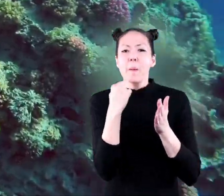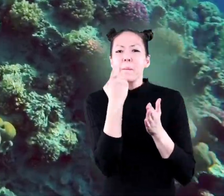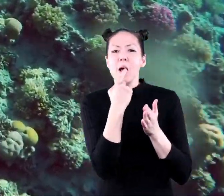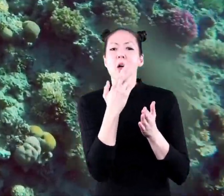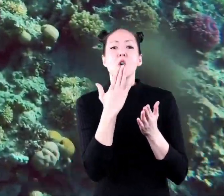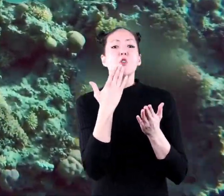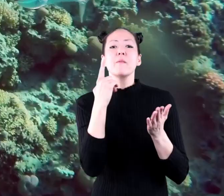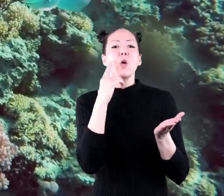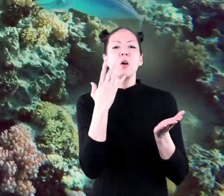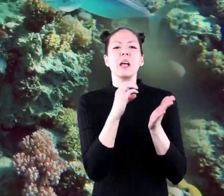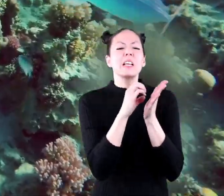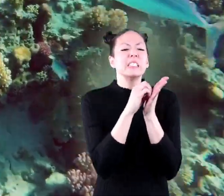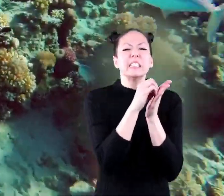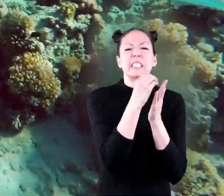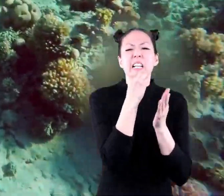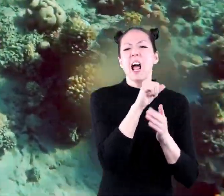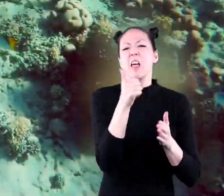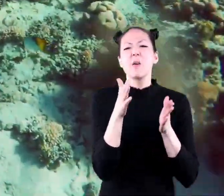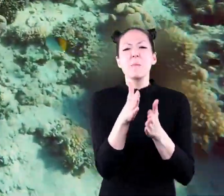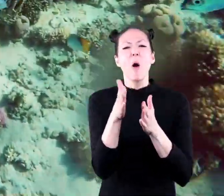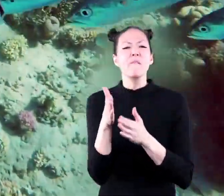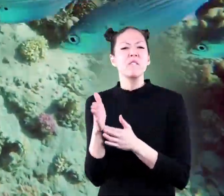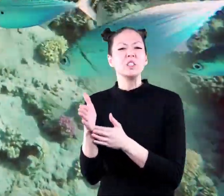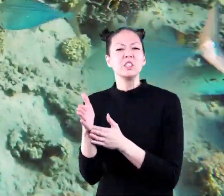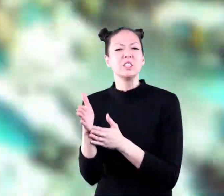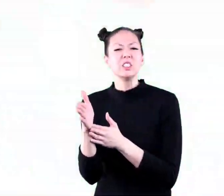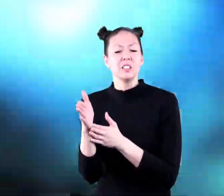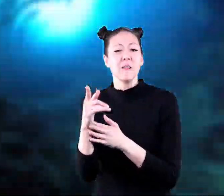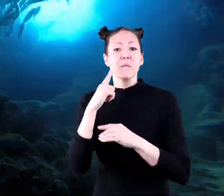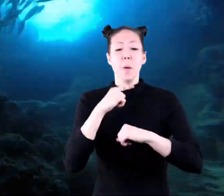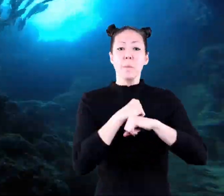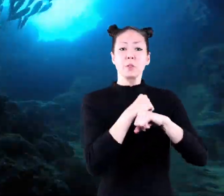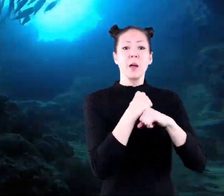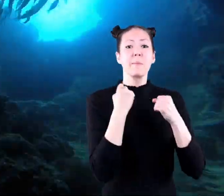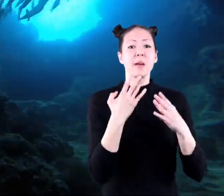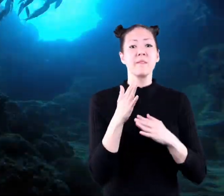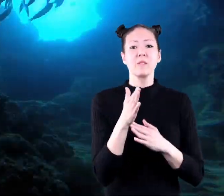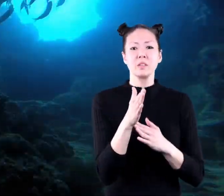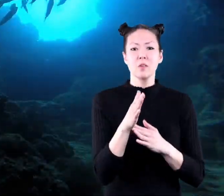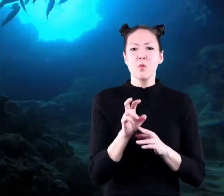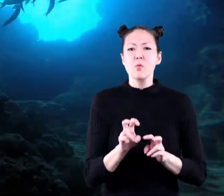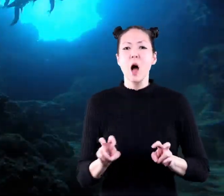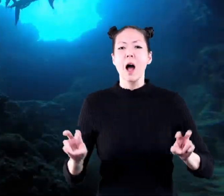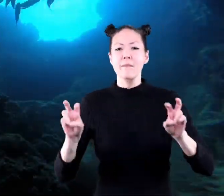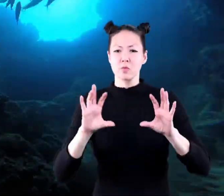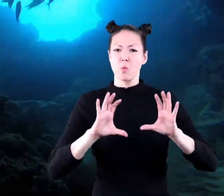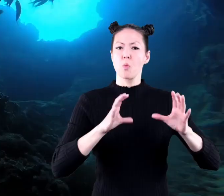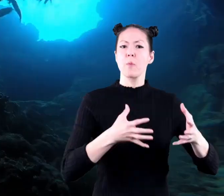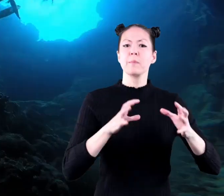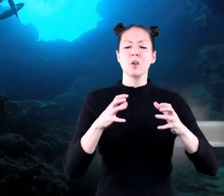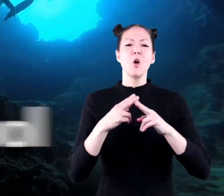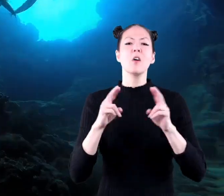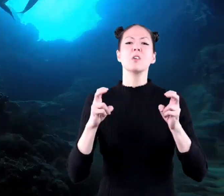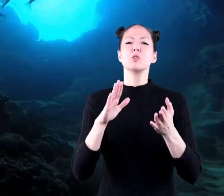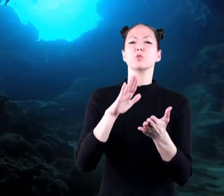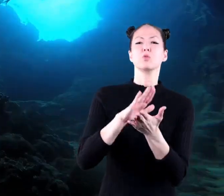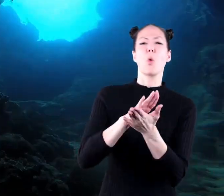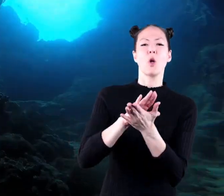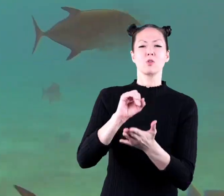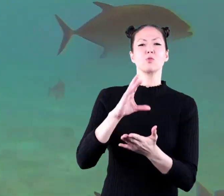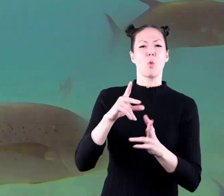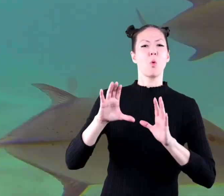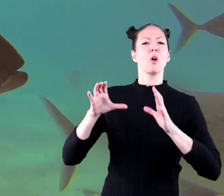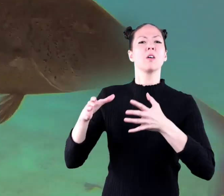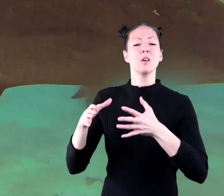small mouths are good for eating smaller fish for protection many fish travel in a group called a school